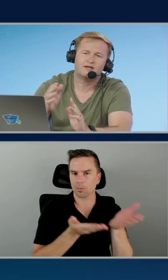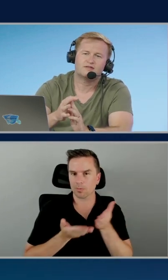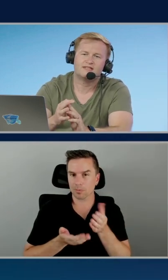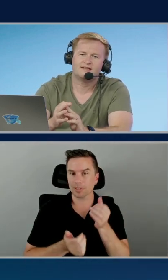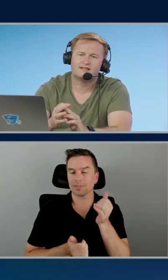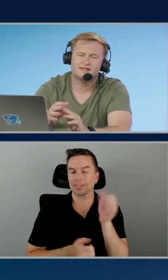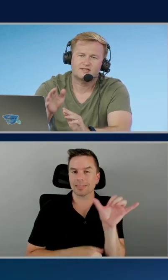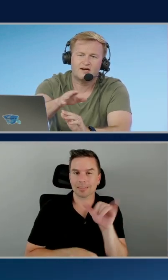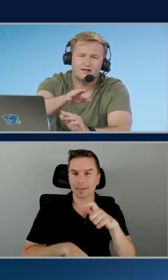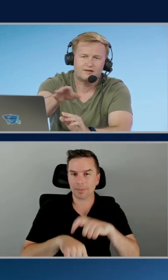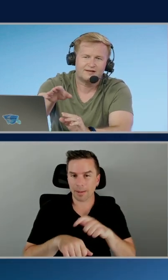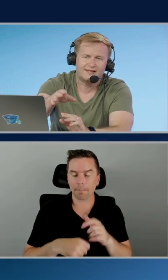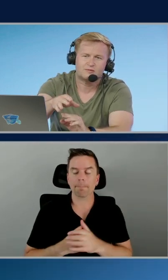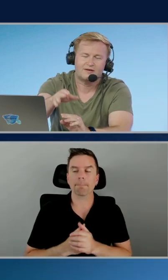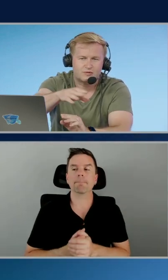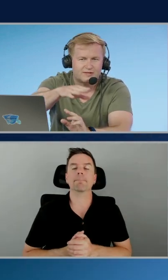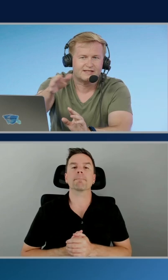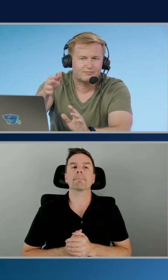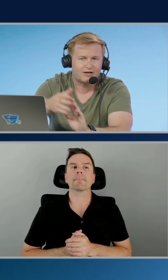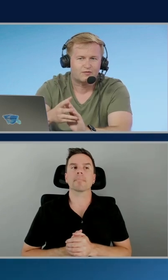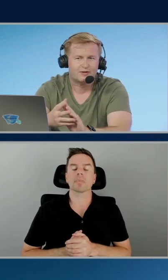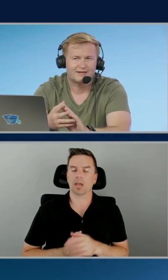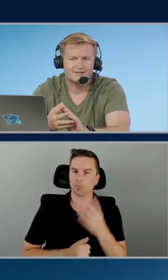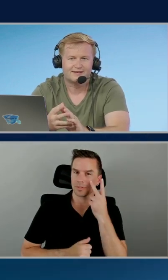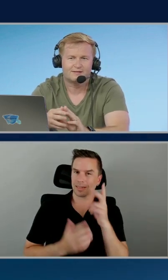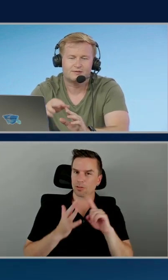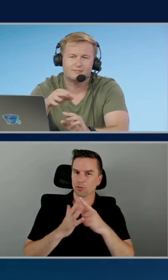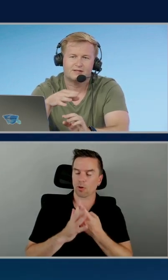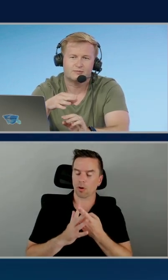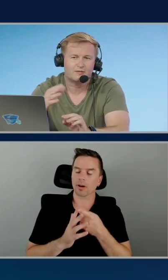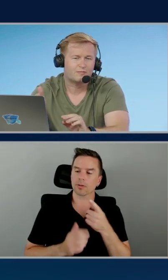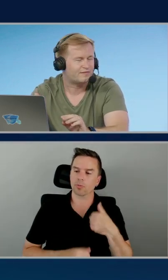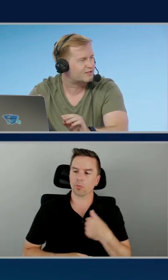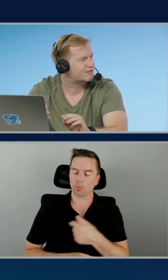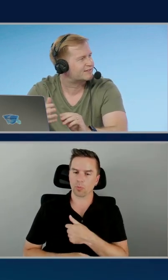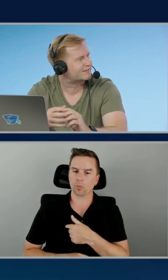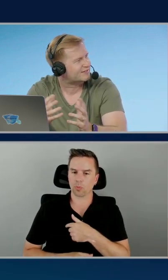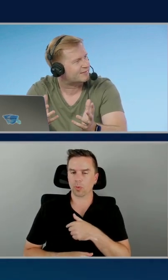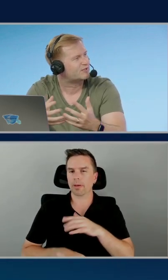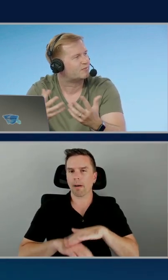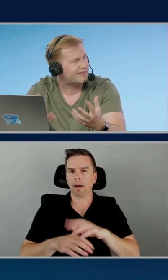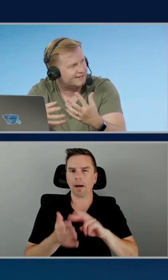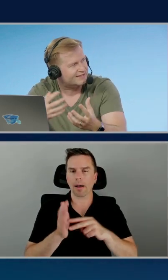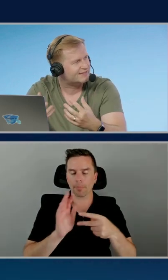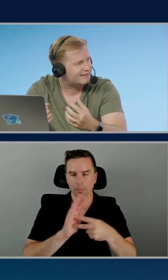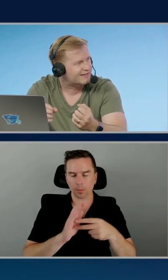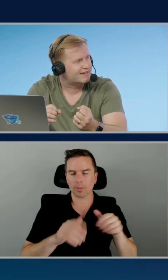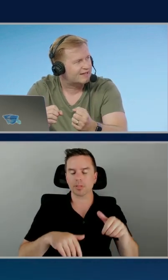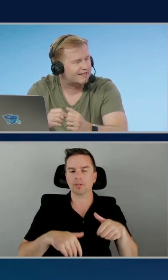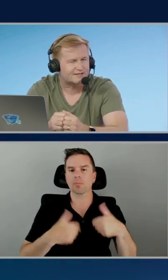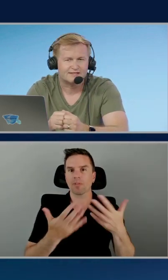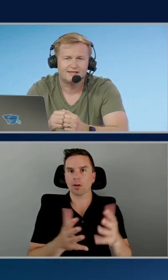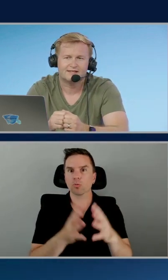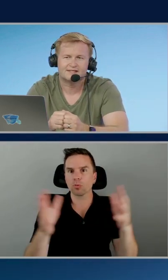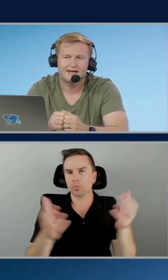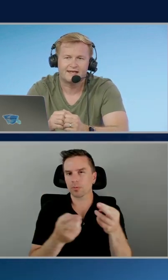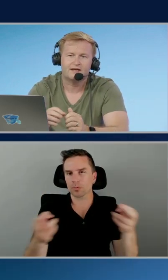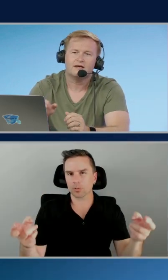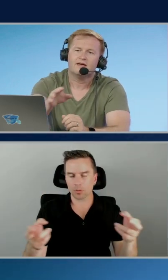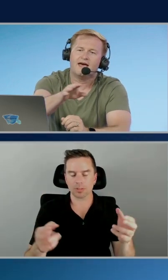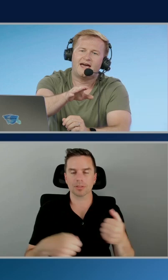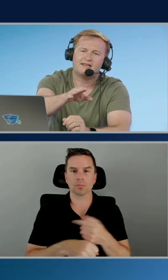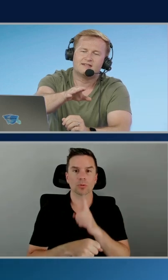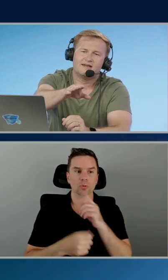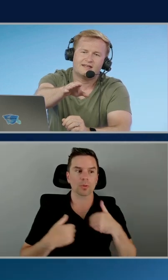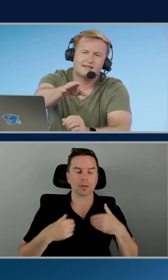And you'll see that at the start, the experience we deliberately overcapacitated, we made sure we overprovisioned, so we knew we had this latency and scaling.